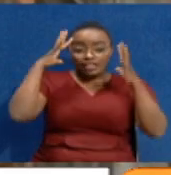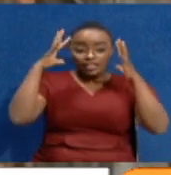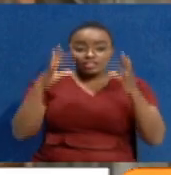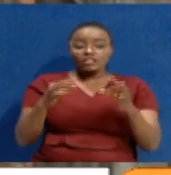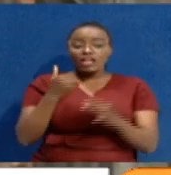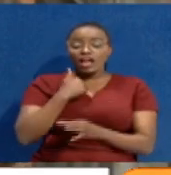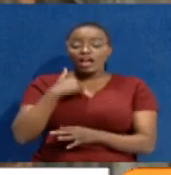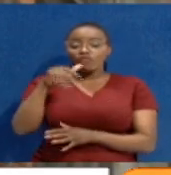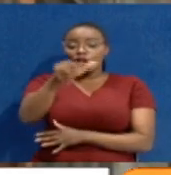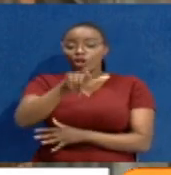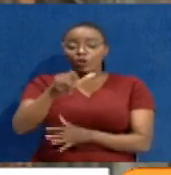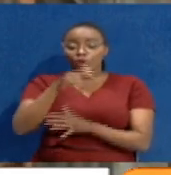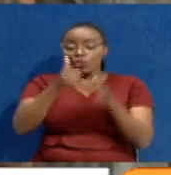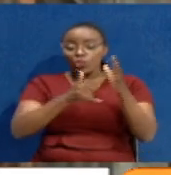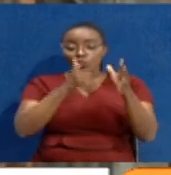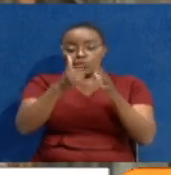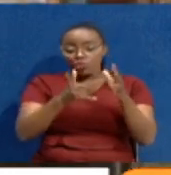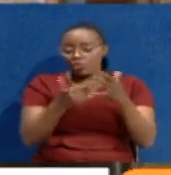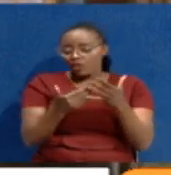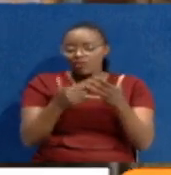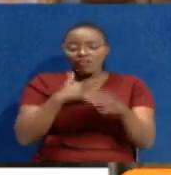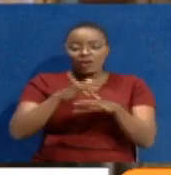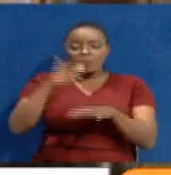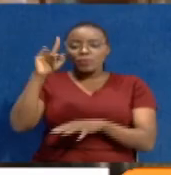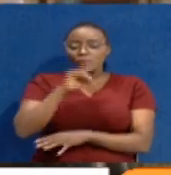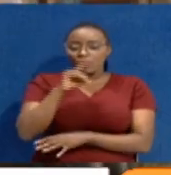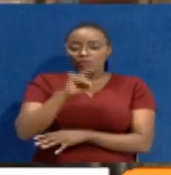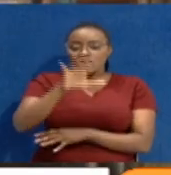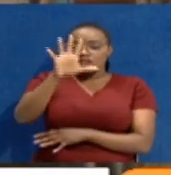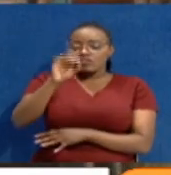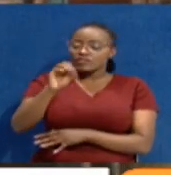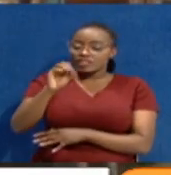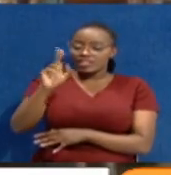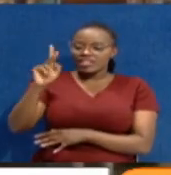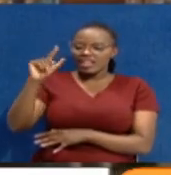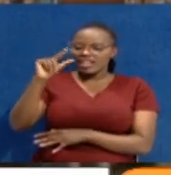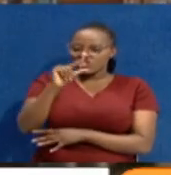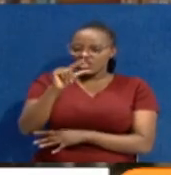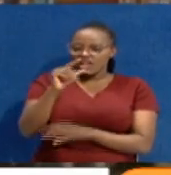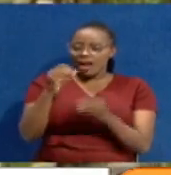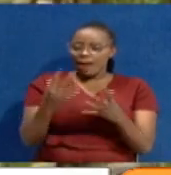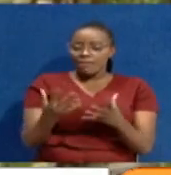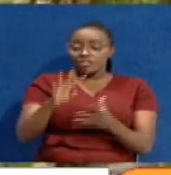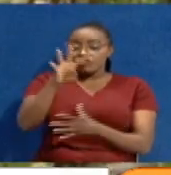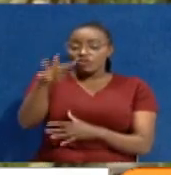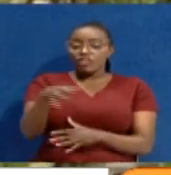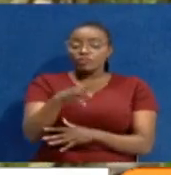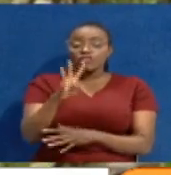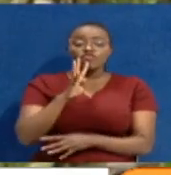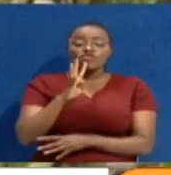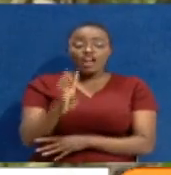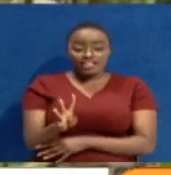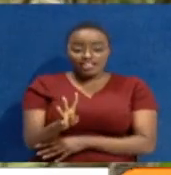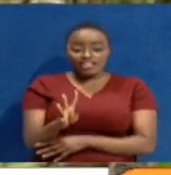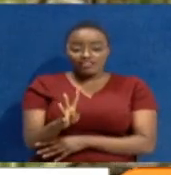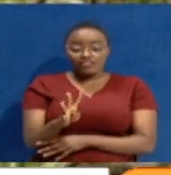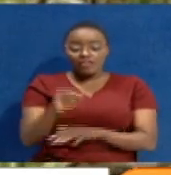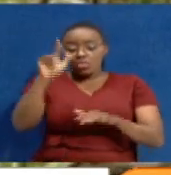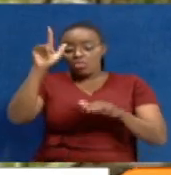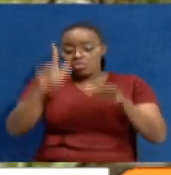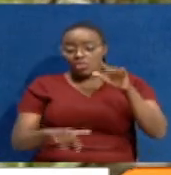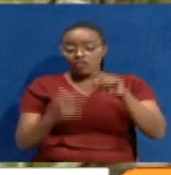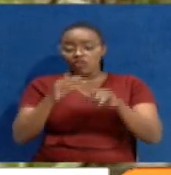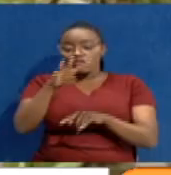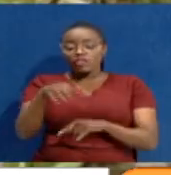decision seemingly hitting the local industries below the belt, with a 50-kilogram bag now retailing at 4,400 shillings,